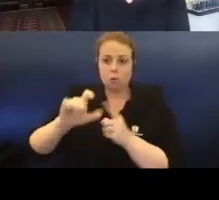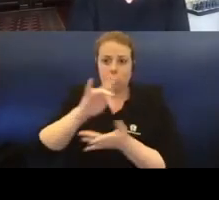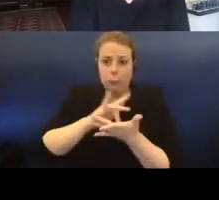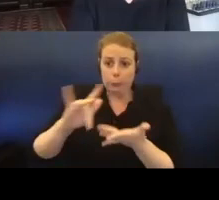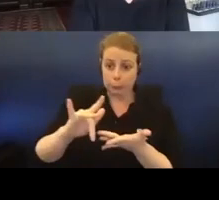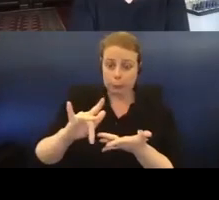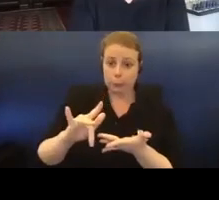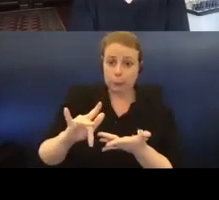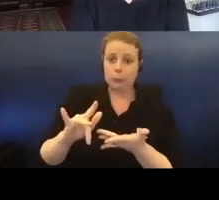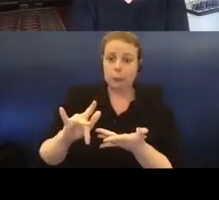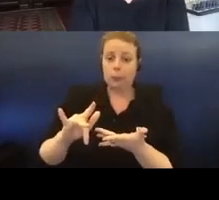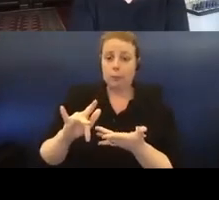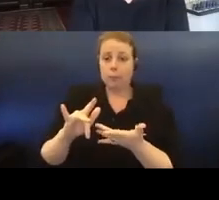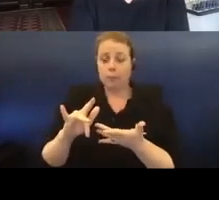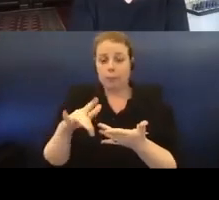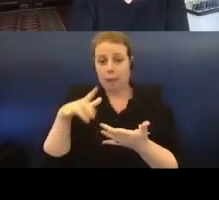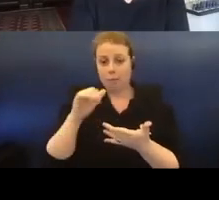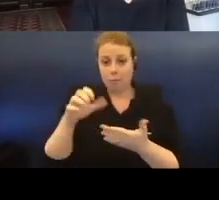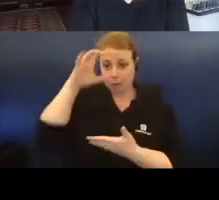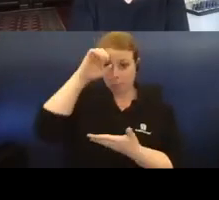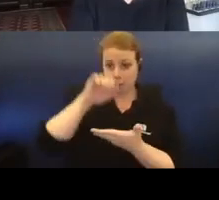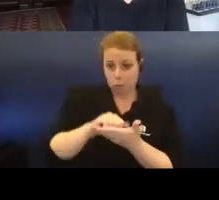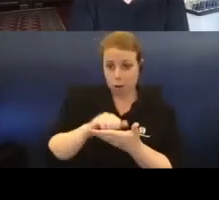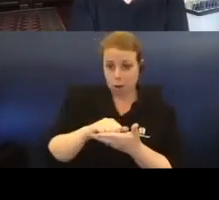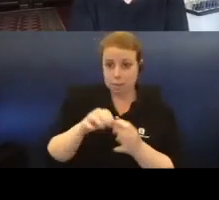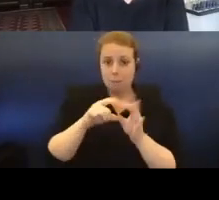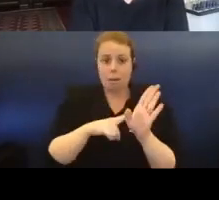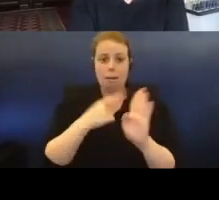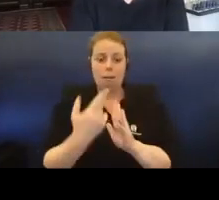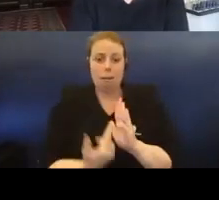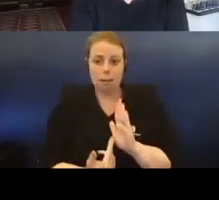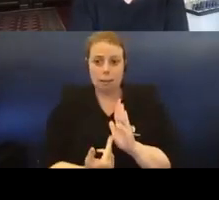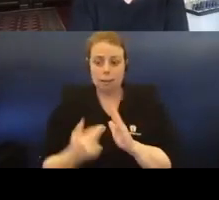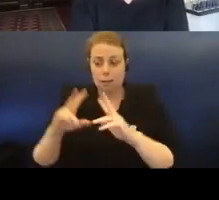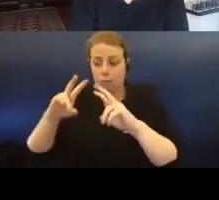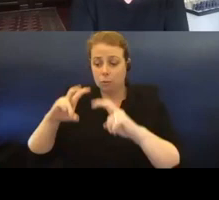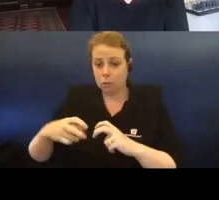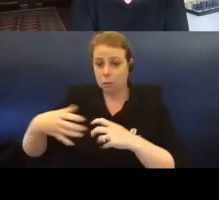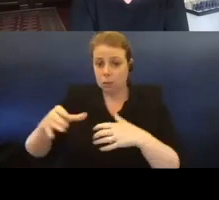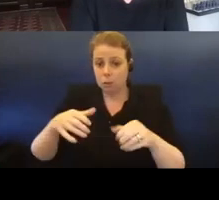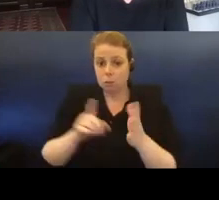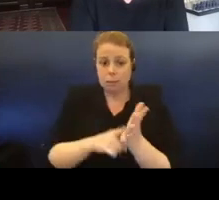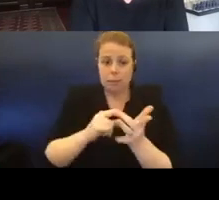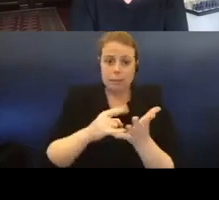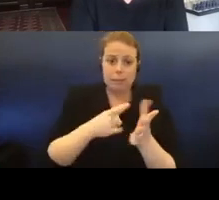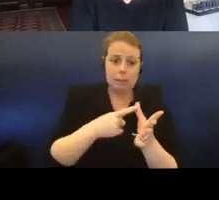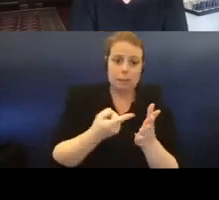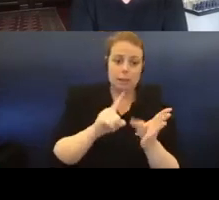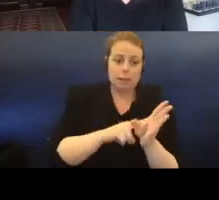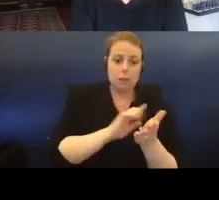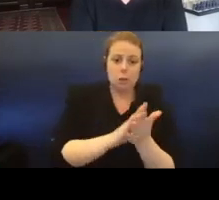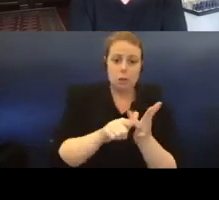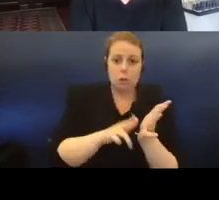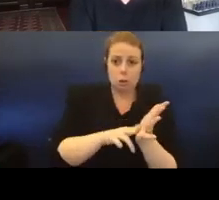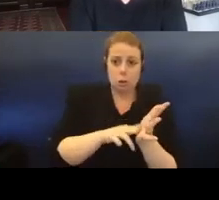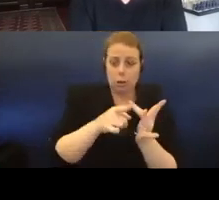memorized by artists and others. It comes as a result of research by curators Lisa Redford and Yoni Skies whose field work has